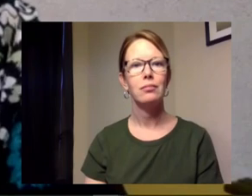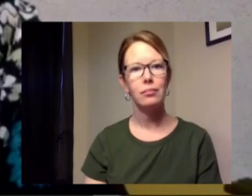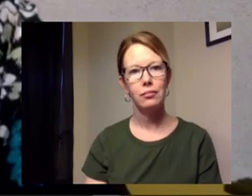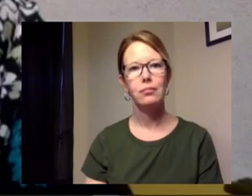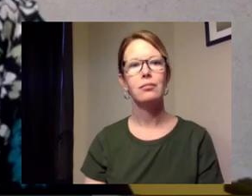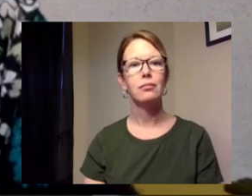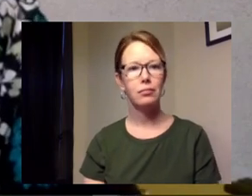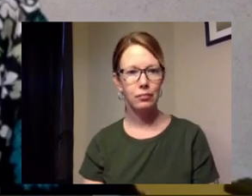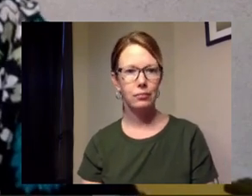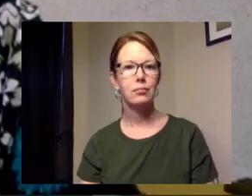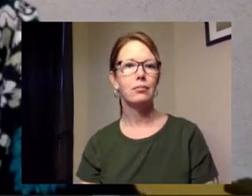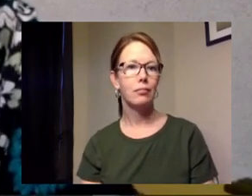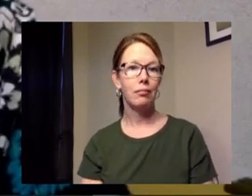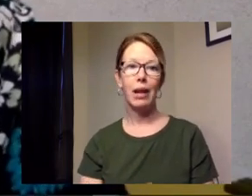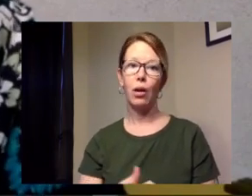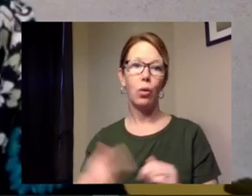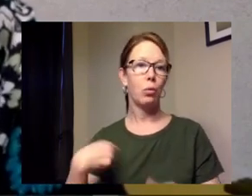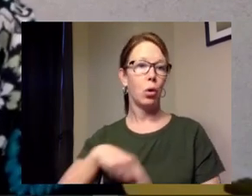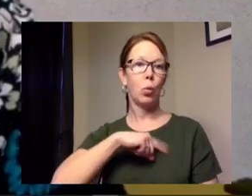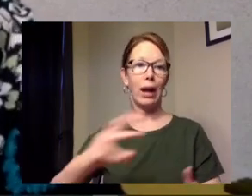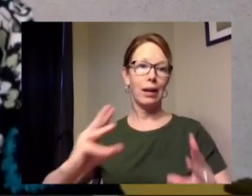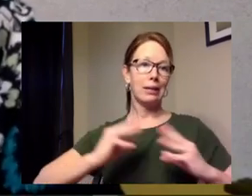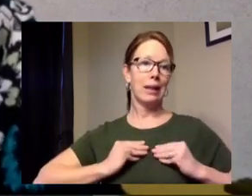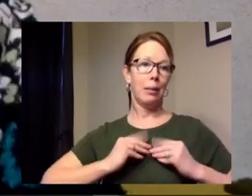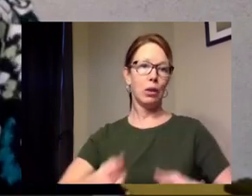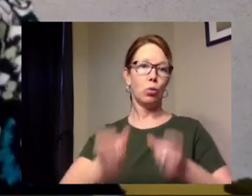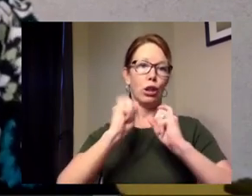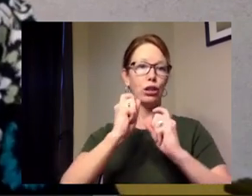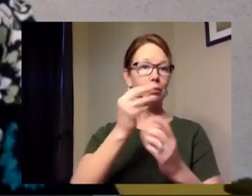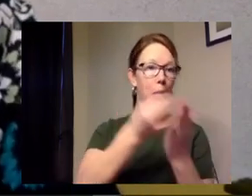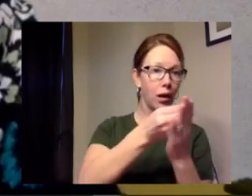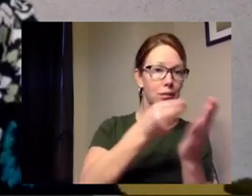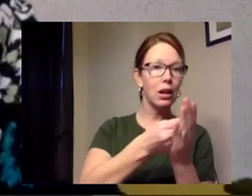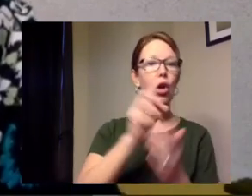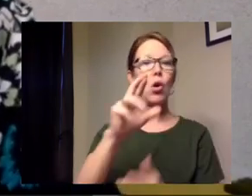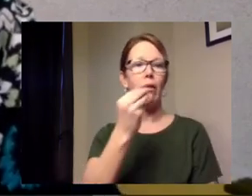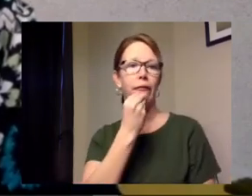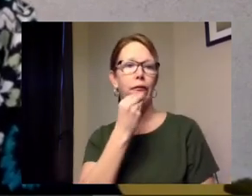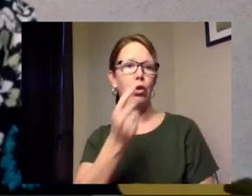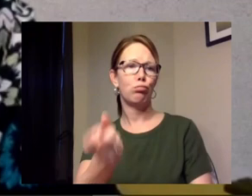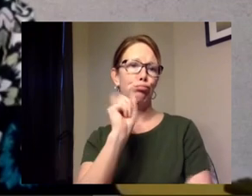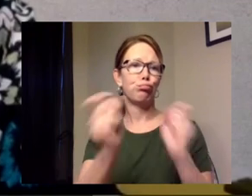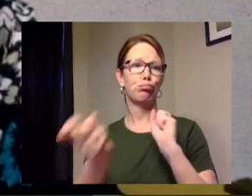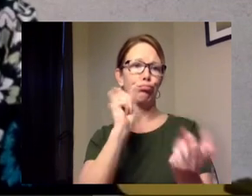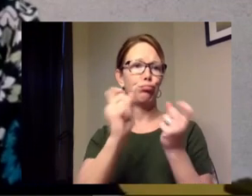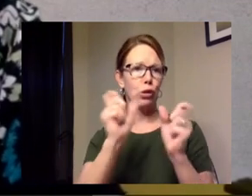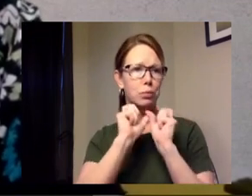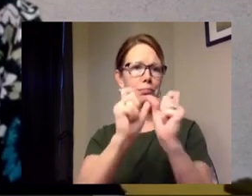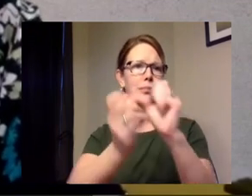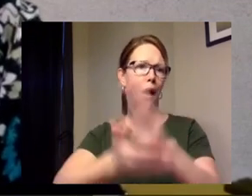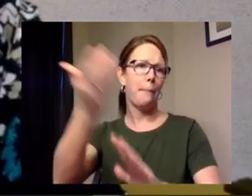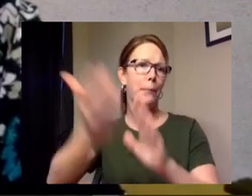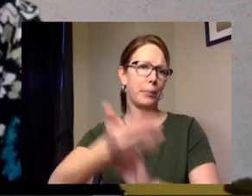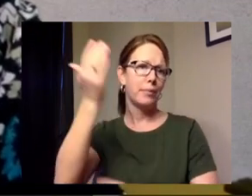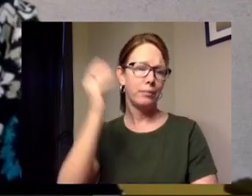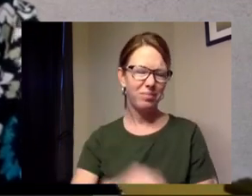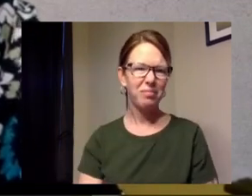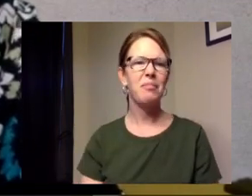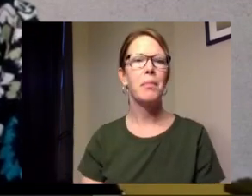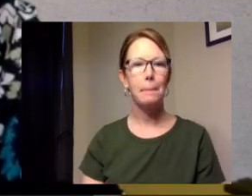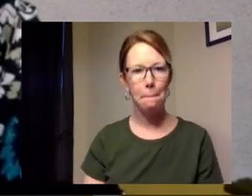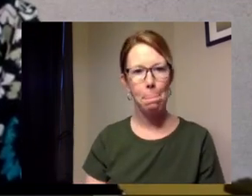generally just accept donations either monetary or food donations from the community to keep it operating um